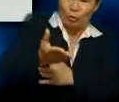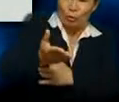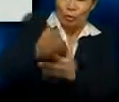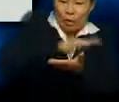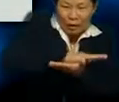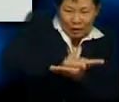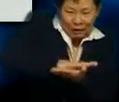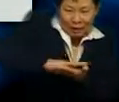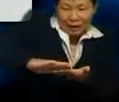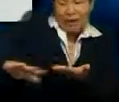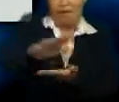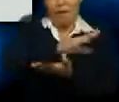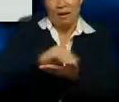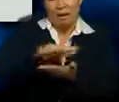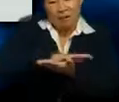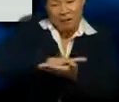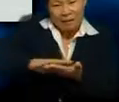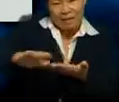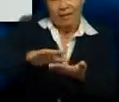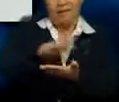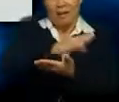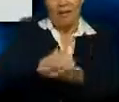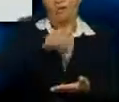and the vacuum dryer.